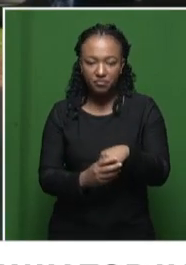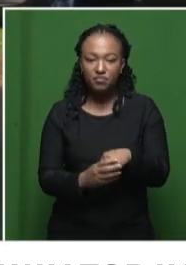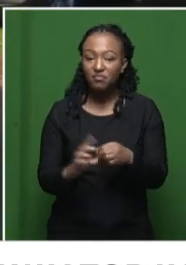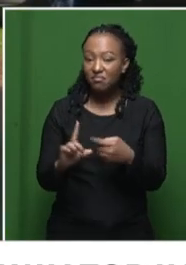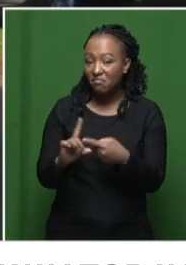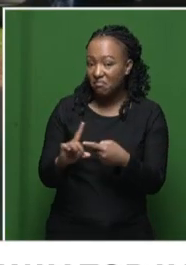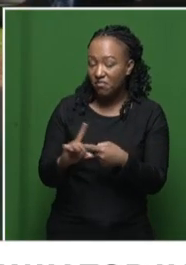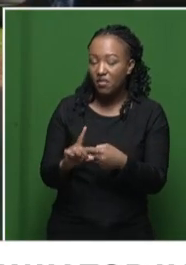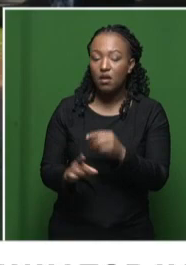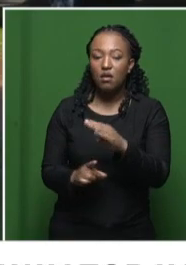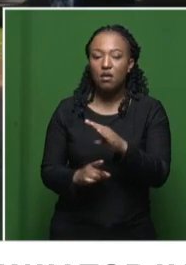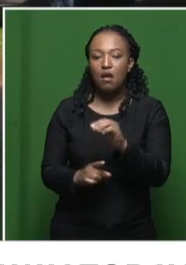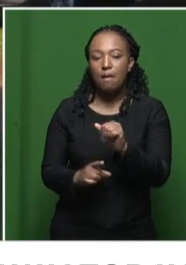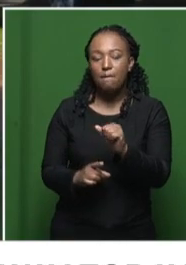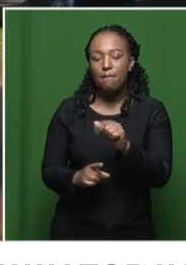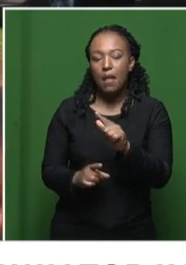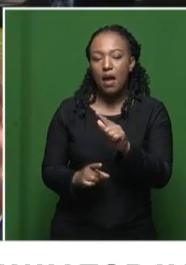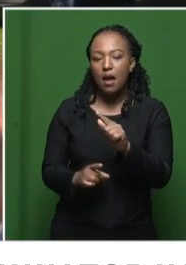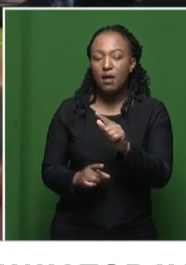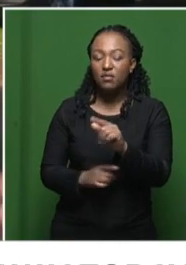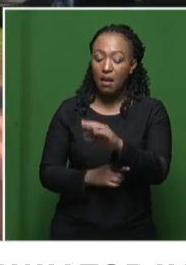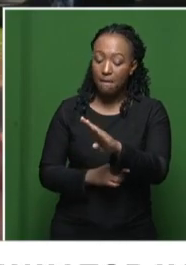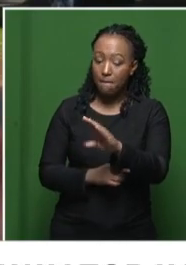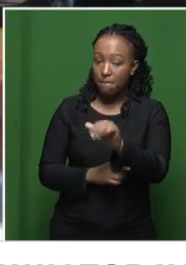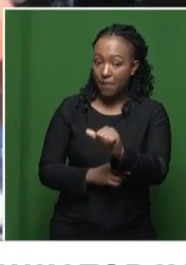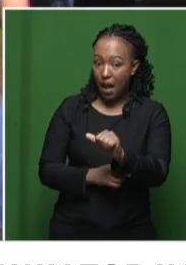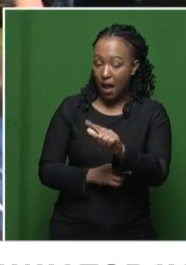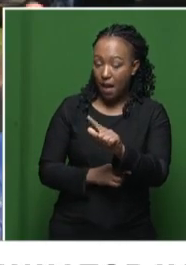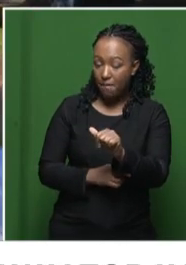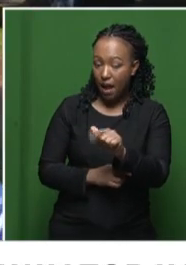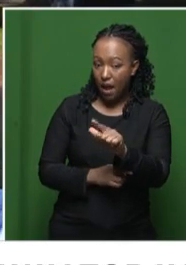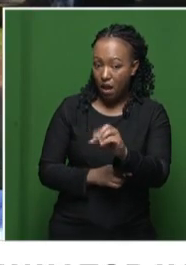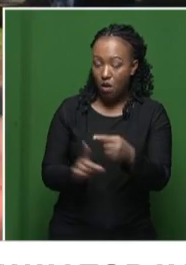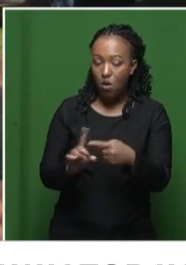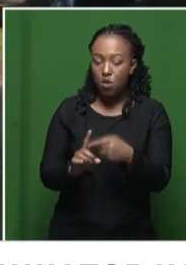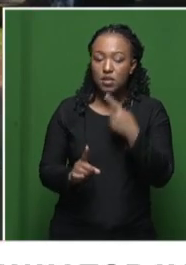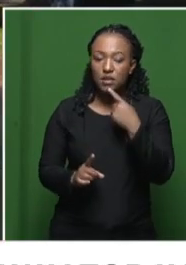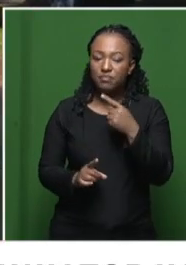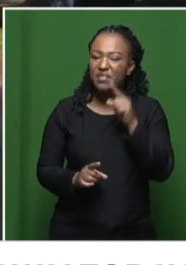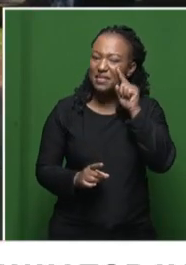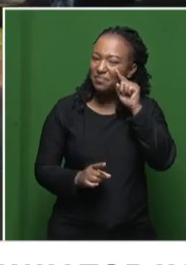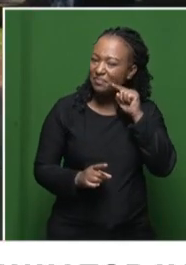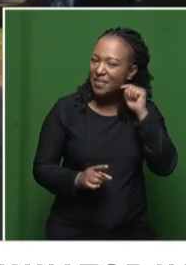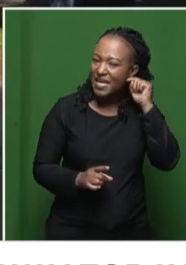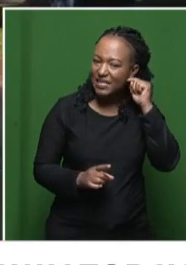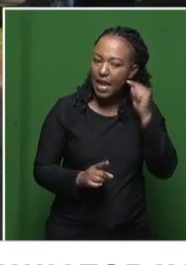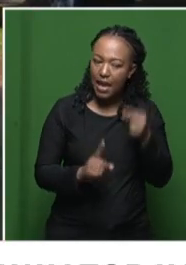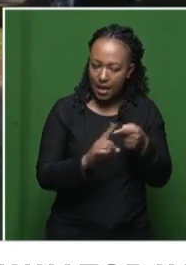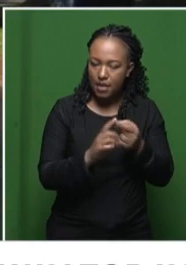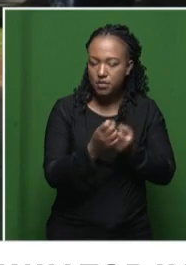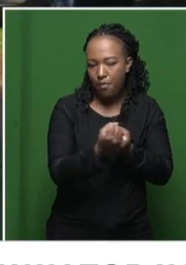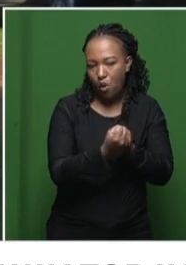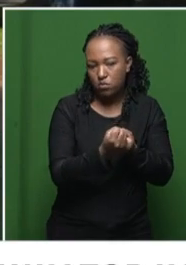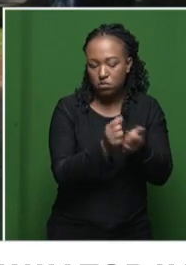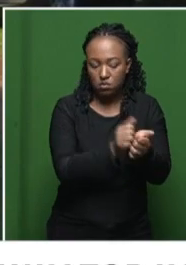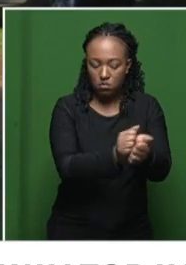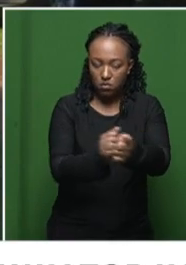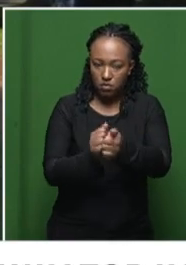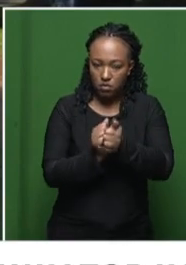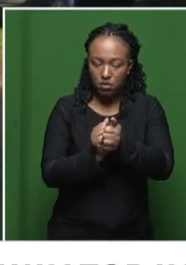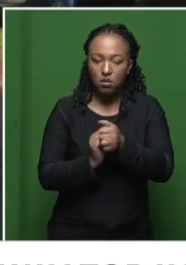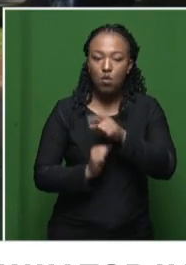Tighezela on the hand who is perceived, perceived to be an ally of Zuelim Khezela on the virtue that in 2017